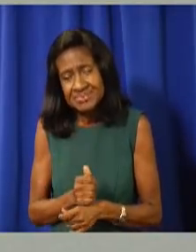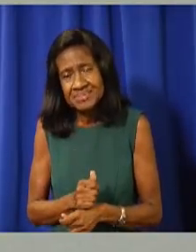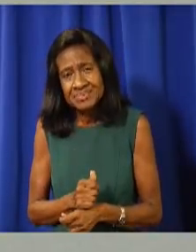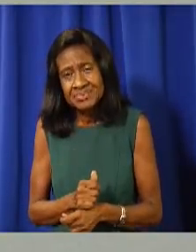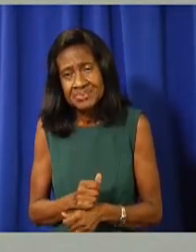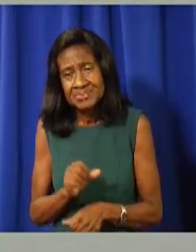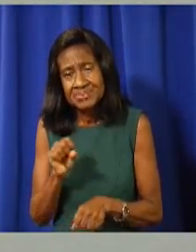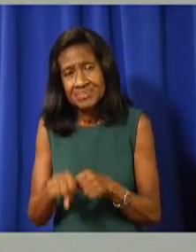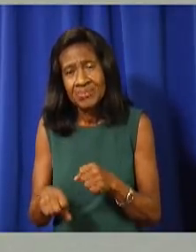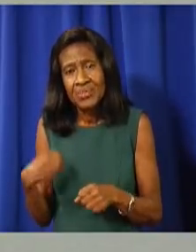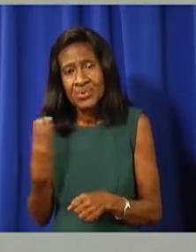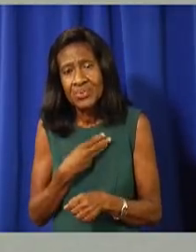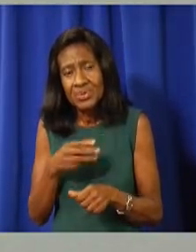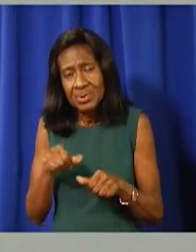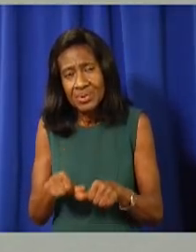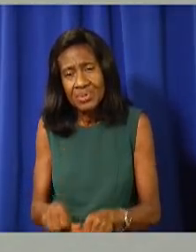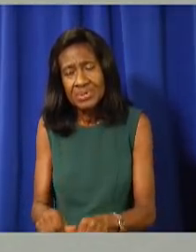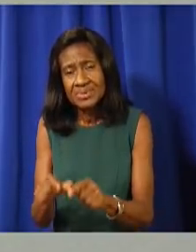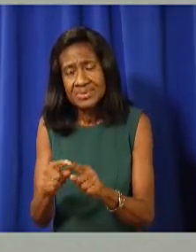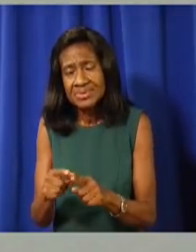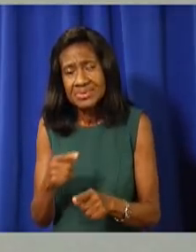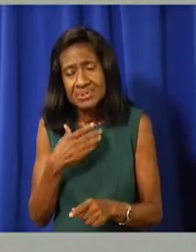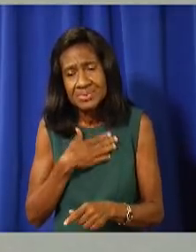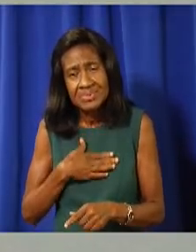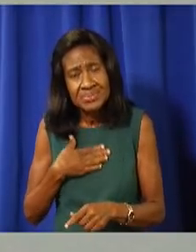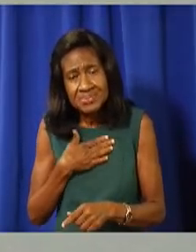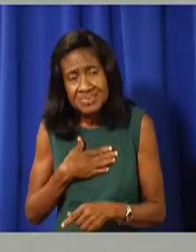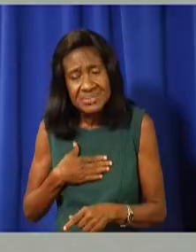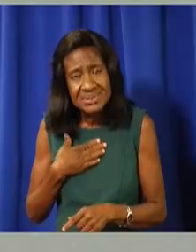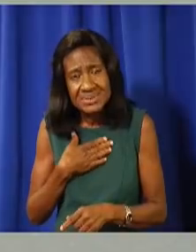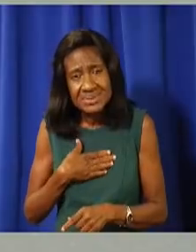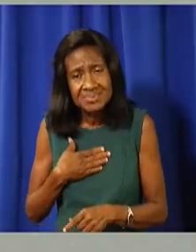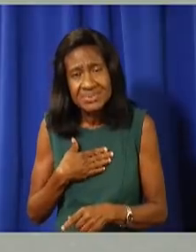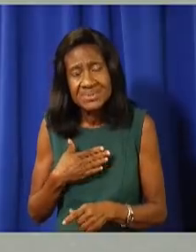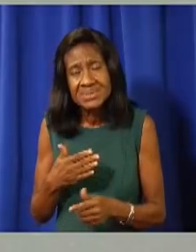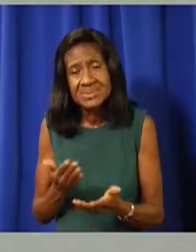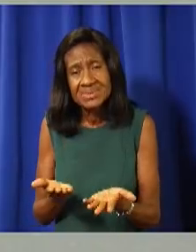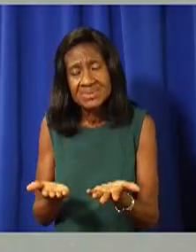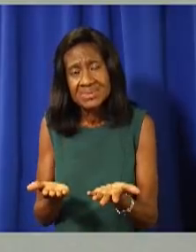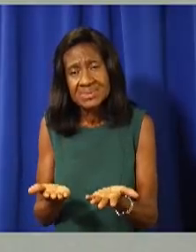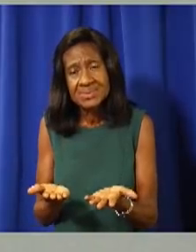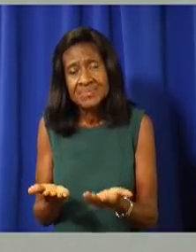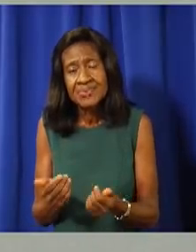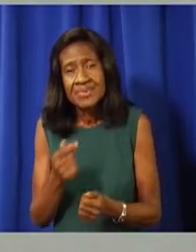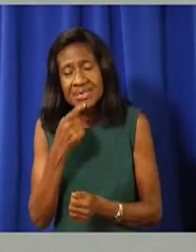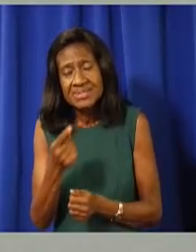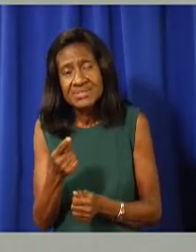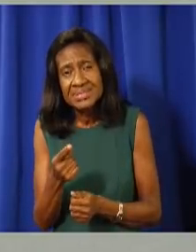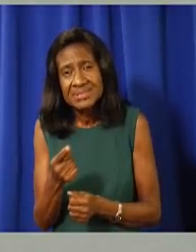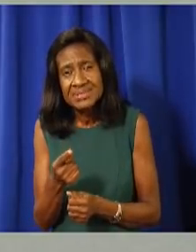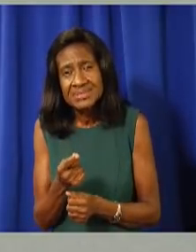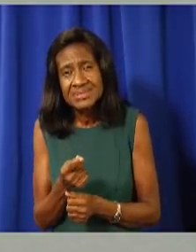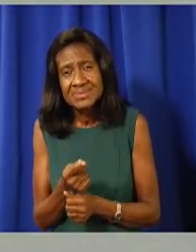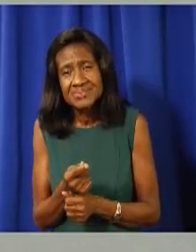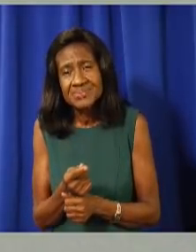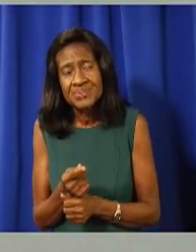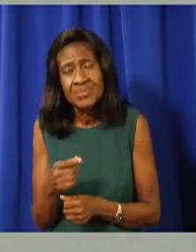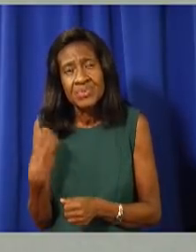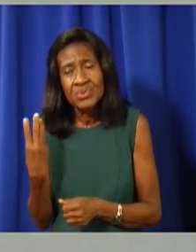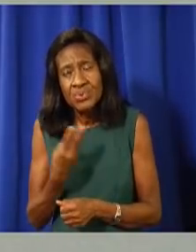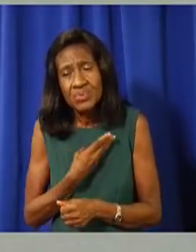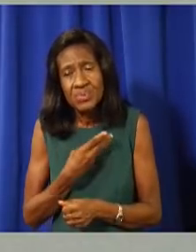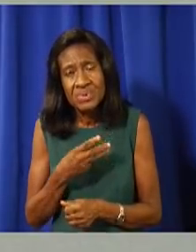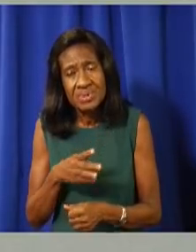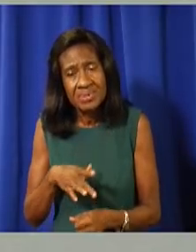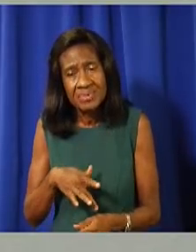so we continue to plead with them. Um, you know, there are certain areas where we, we feel that we